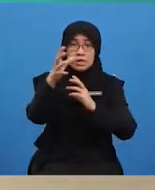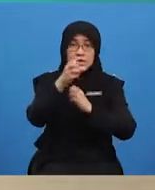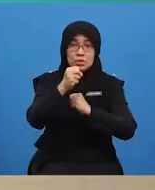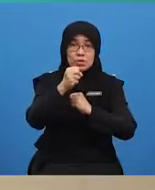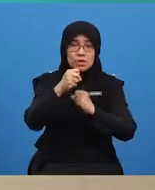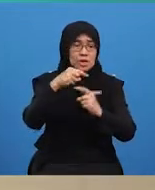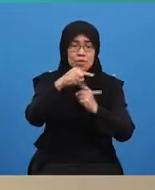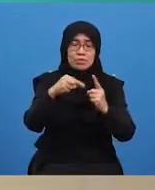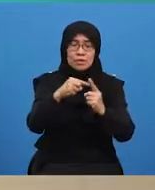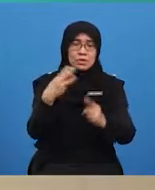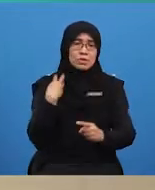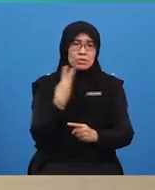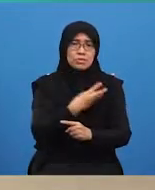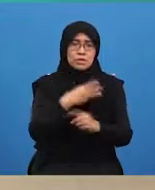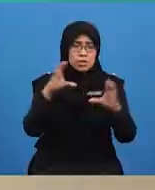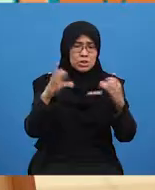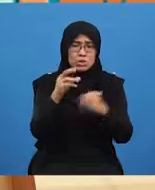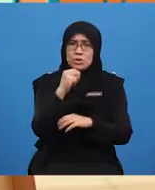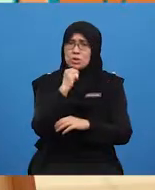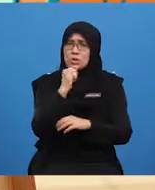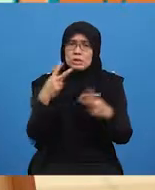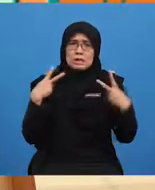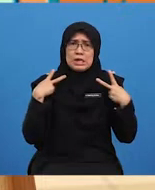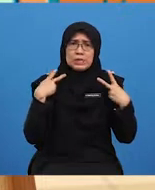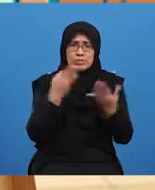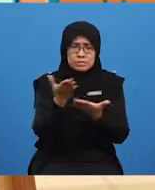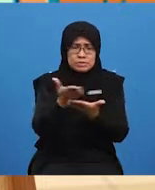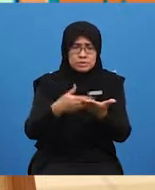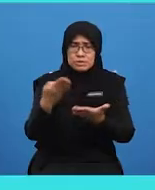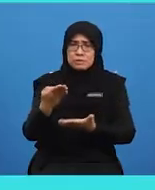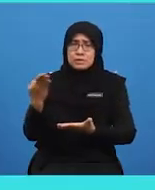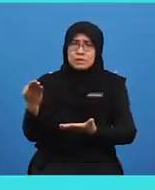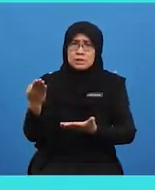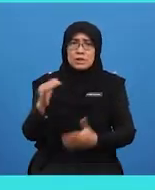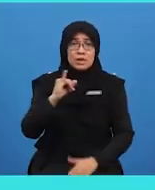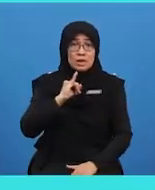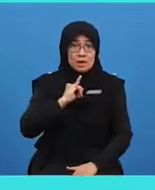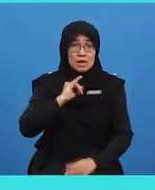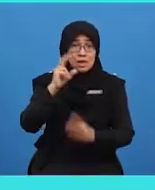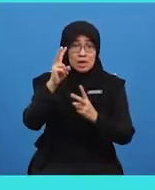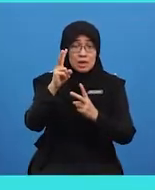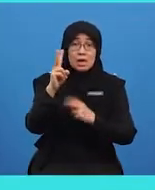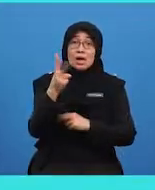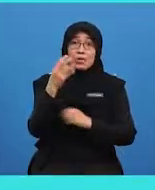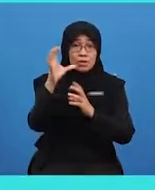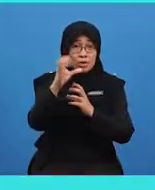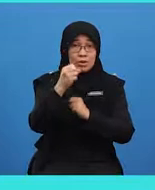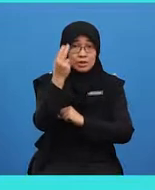when we do not have something. For example, I've got an apple.